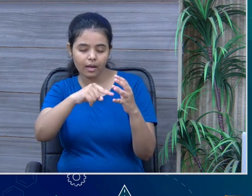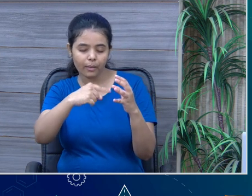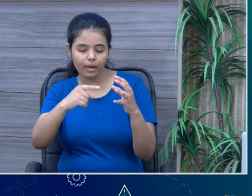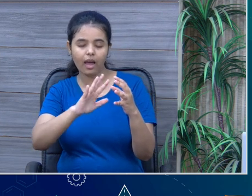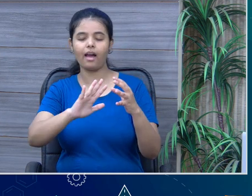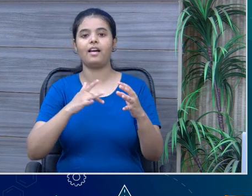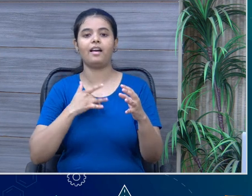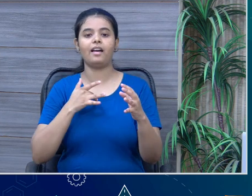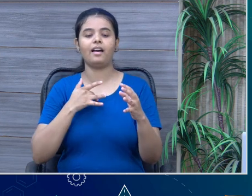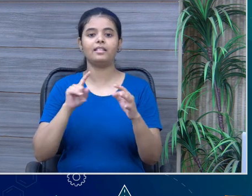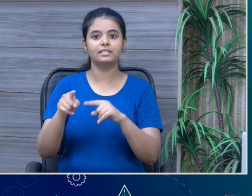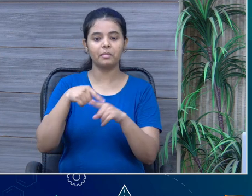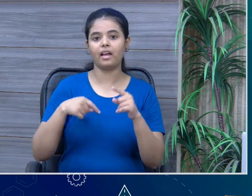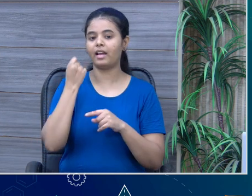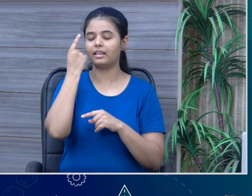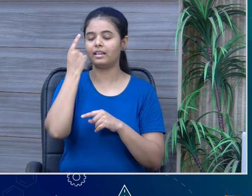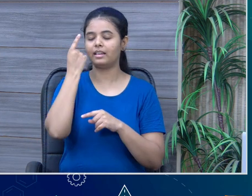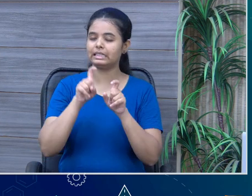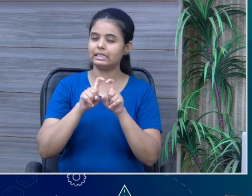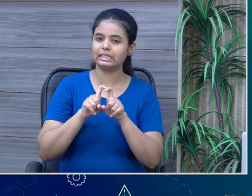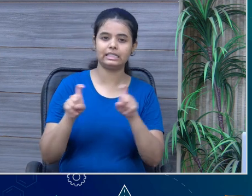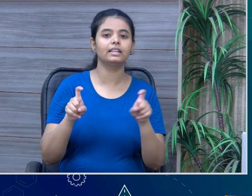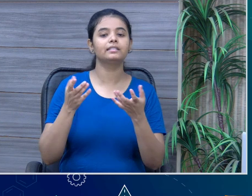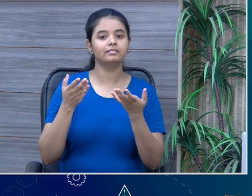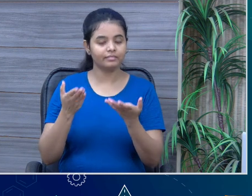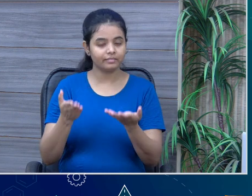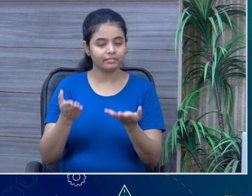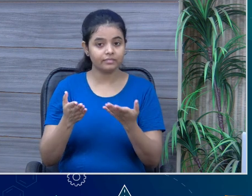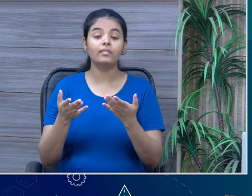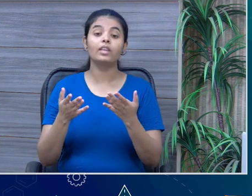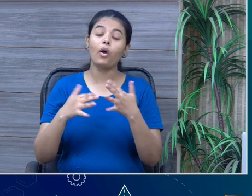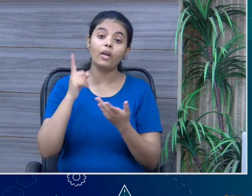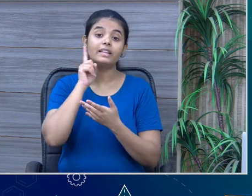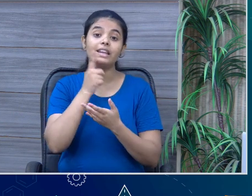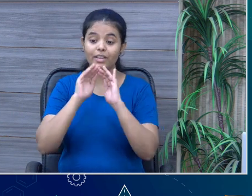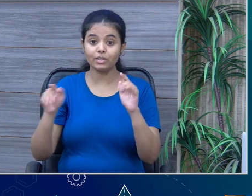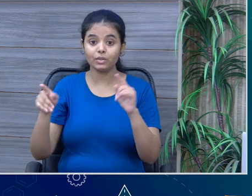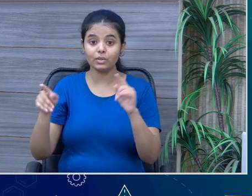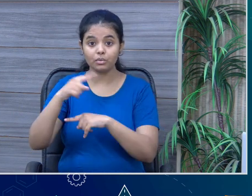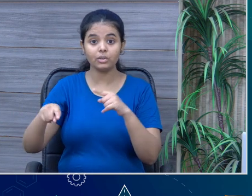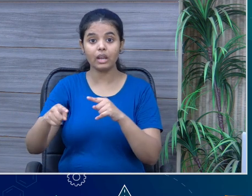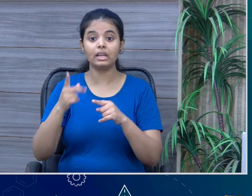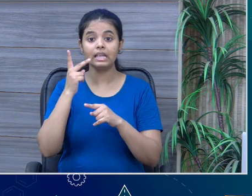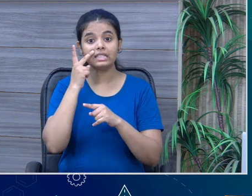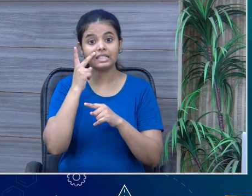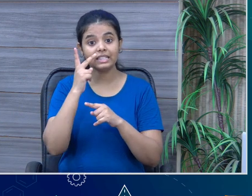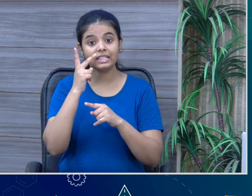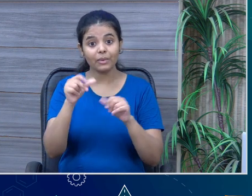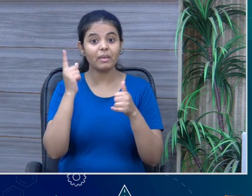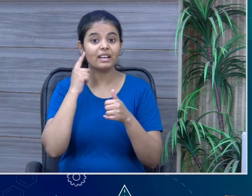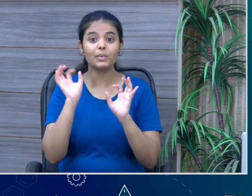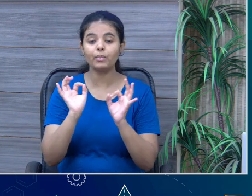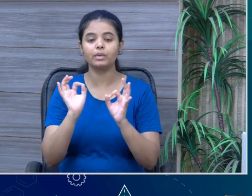and feel the shell, what is the shape of the shell. And as a hearing impaired, we can use the sign language as a thing.